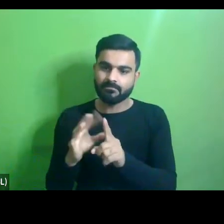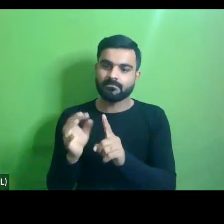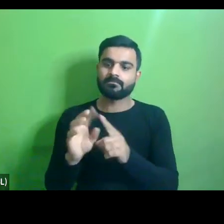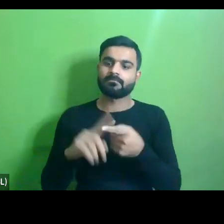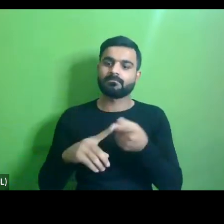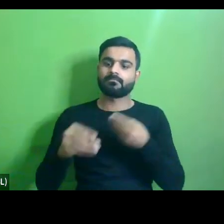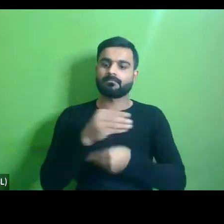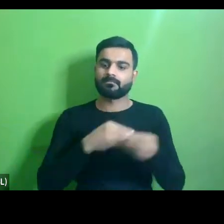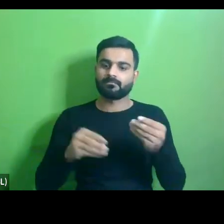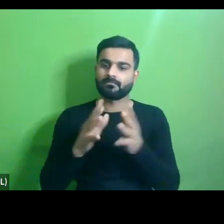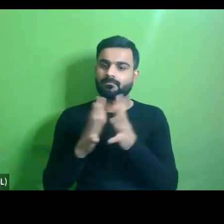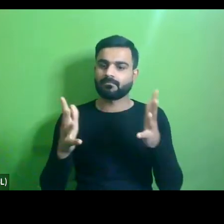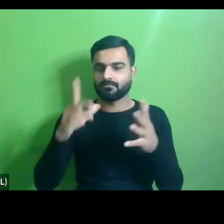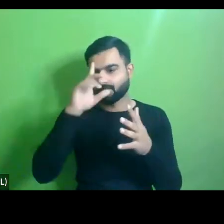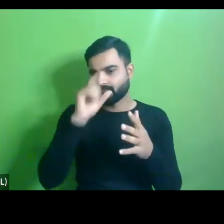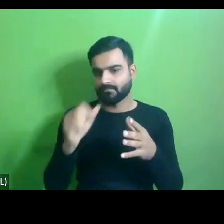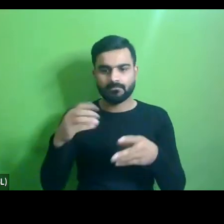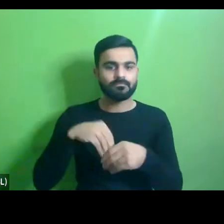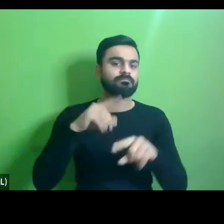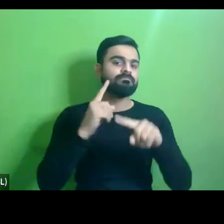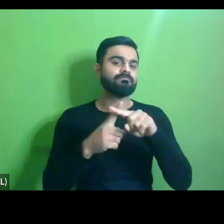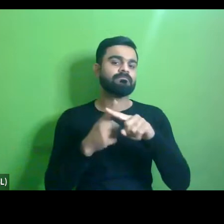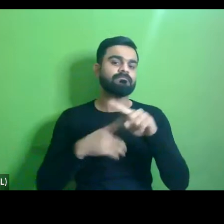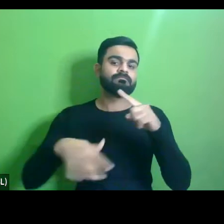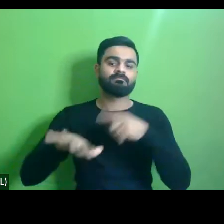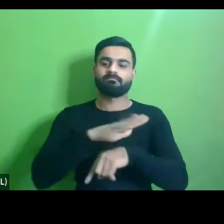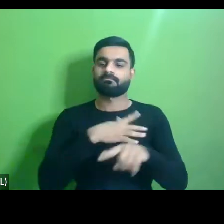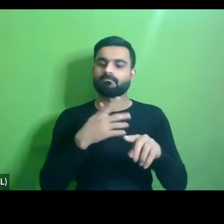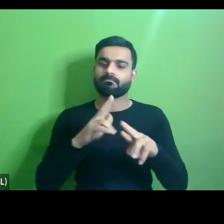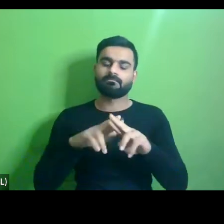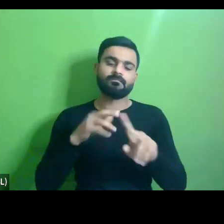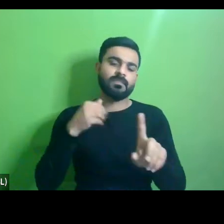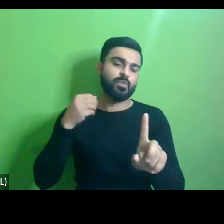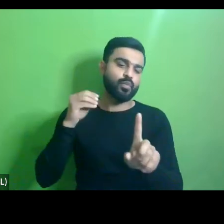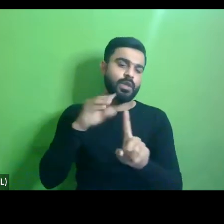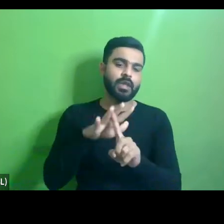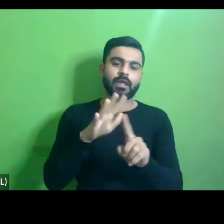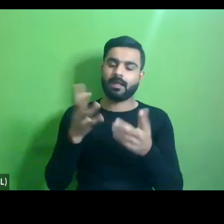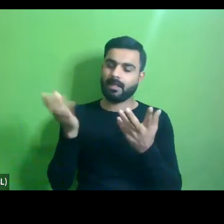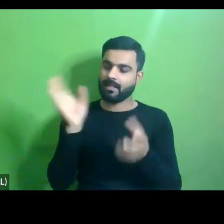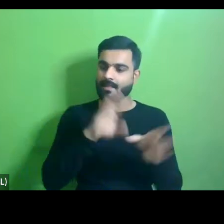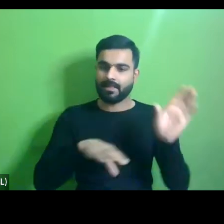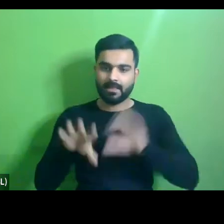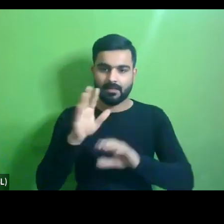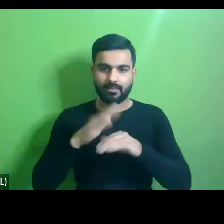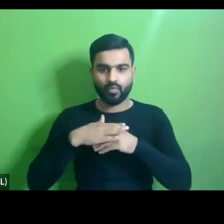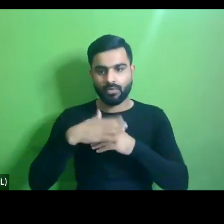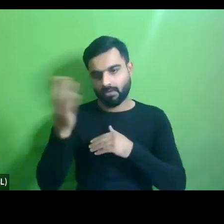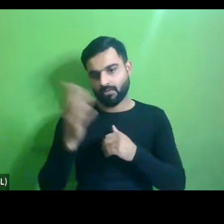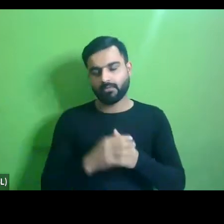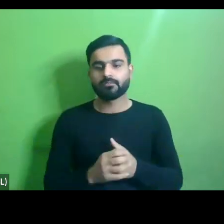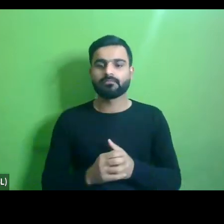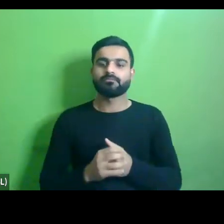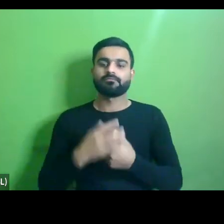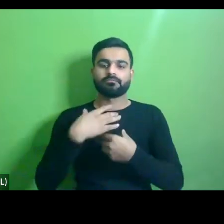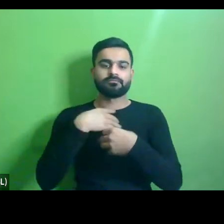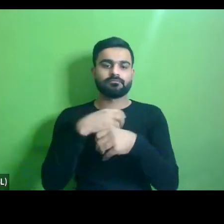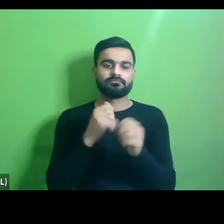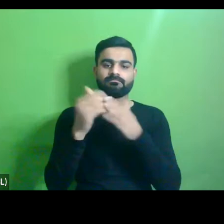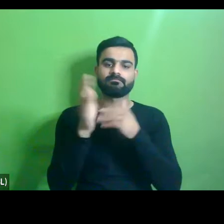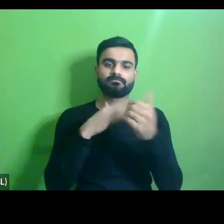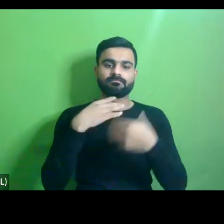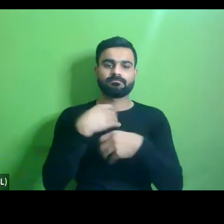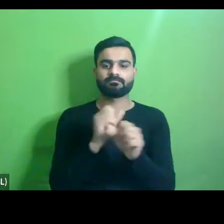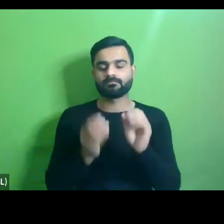vibrant so it has a lot of positive effects you know so i think the investments that go into making infrastructure more